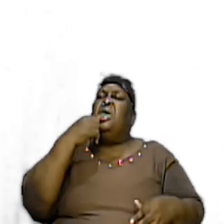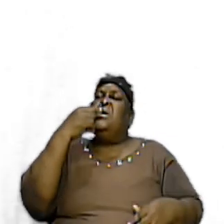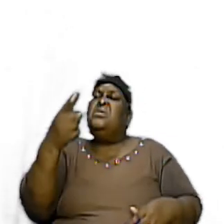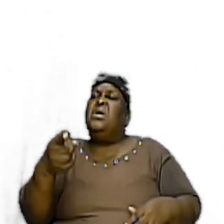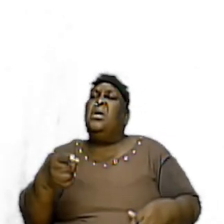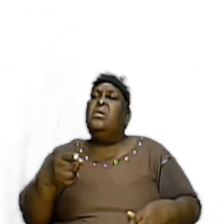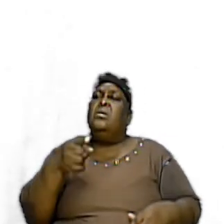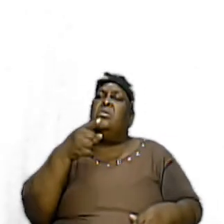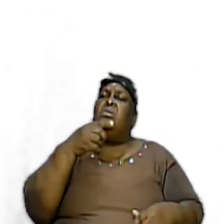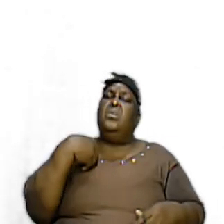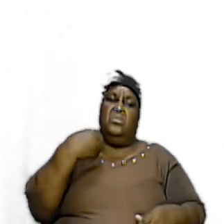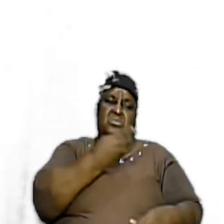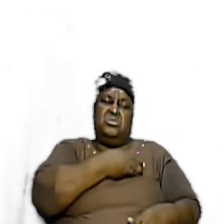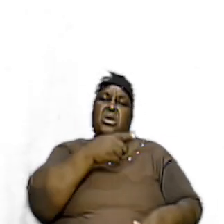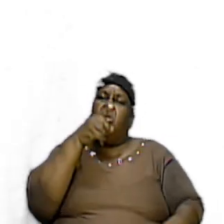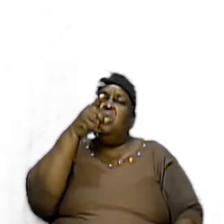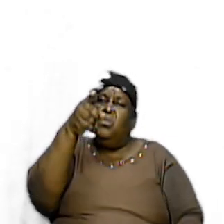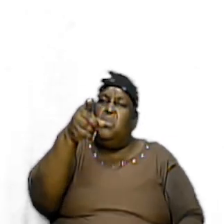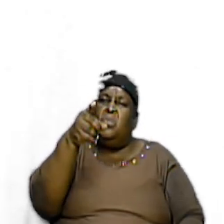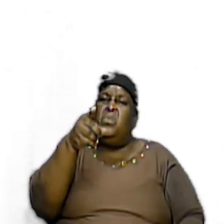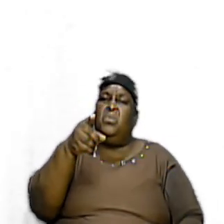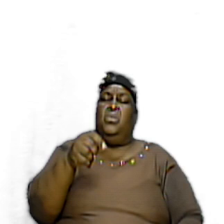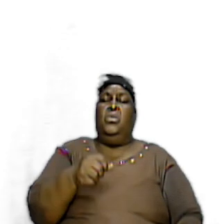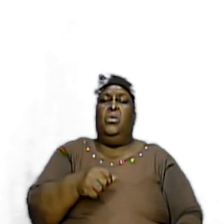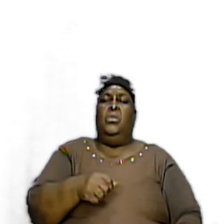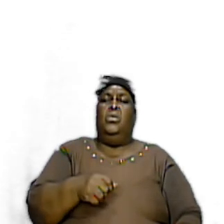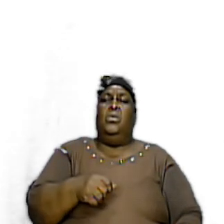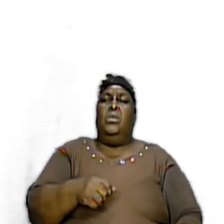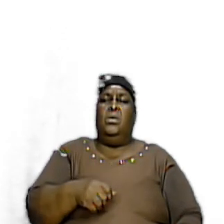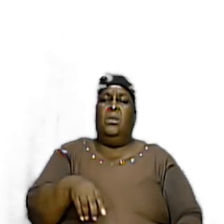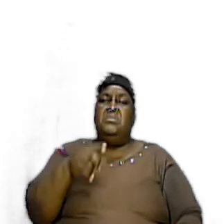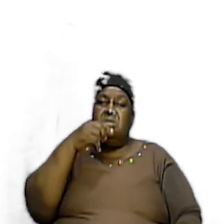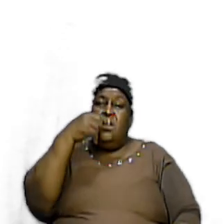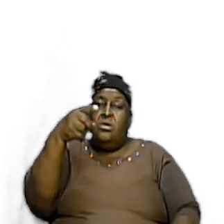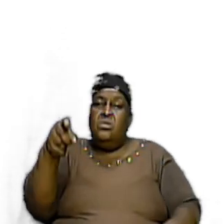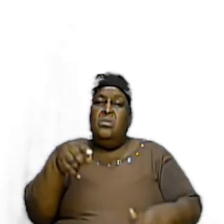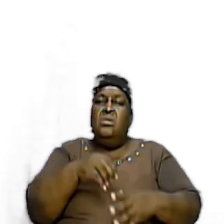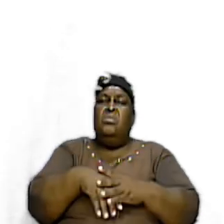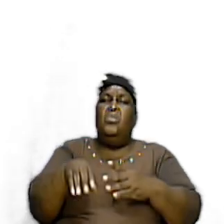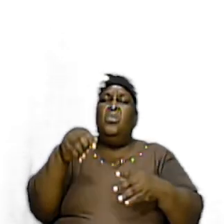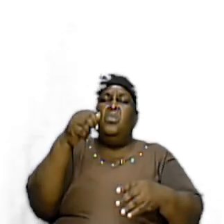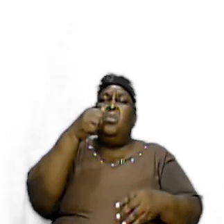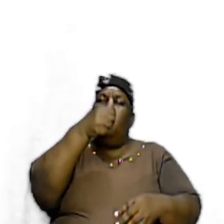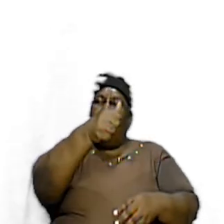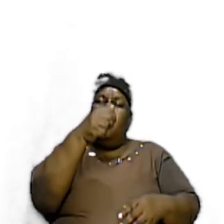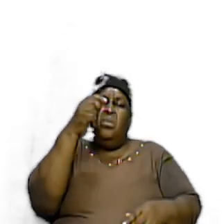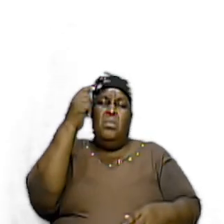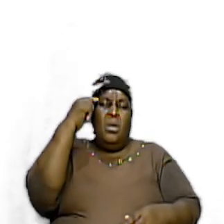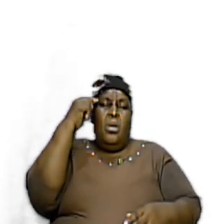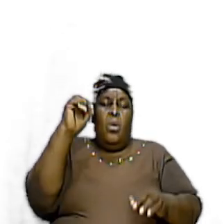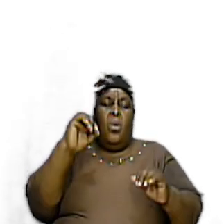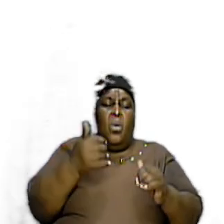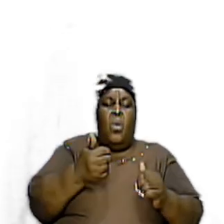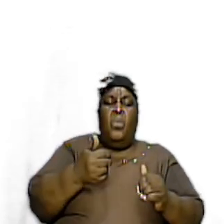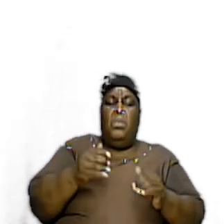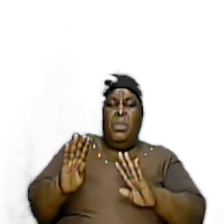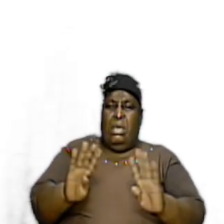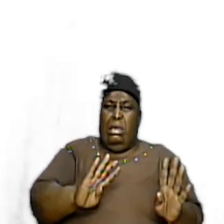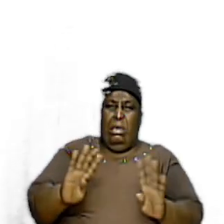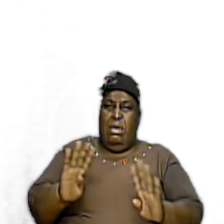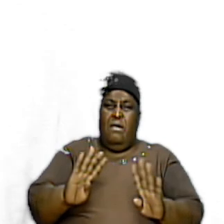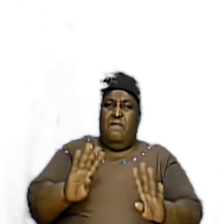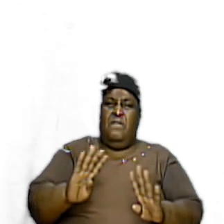Have To Tell You And I Am Reinforcing It Into My Own Mind How We Treat With Our Local Assembly